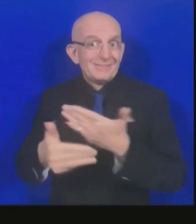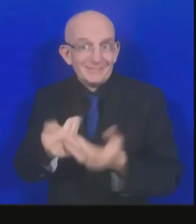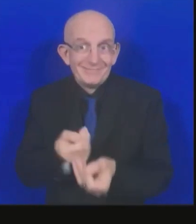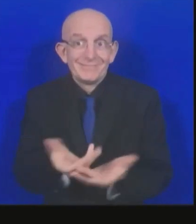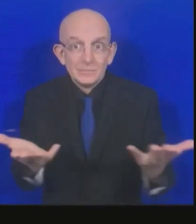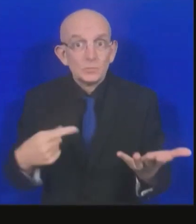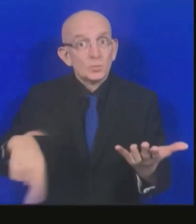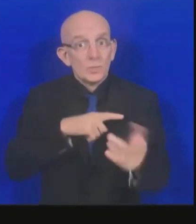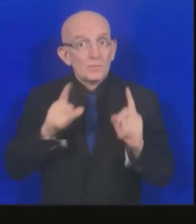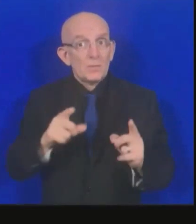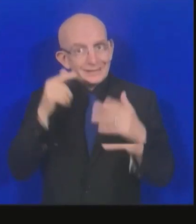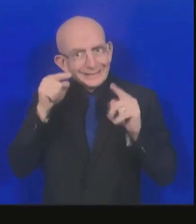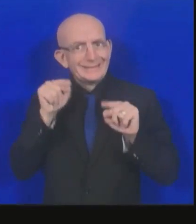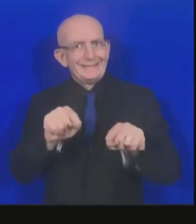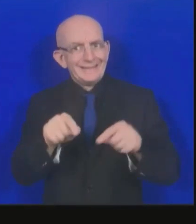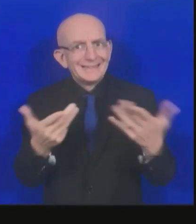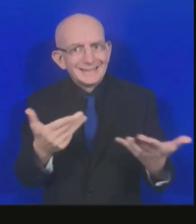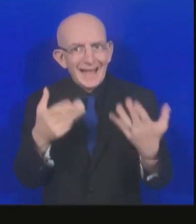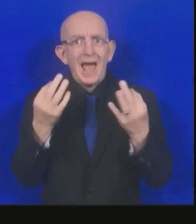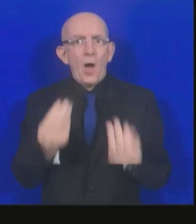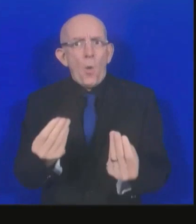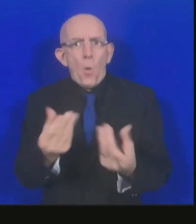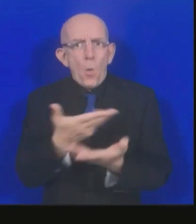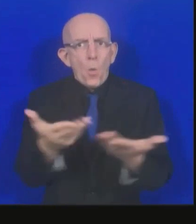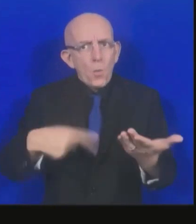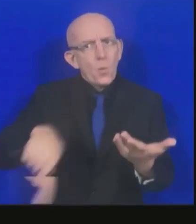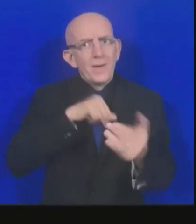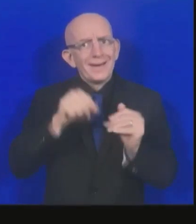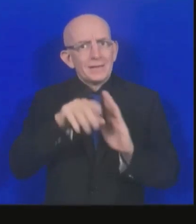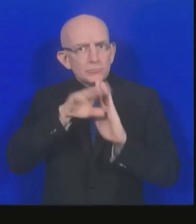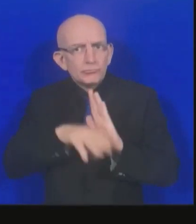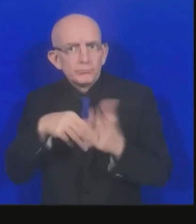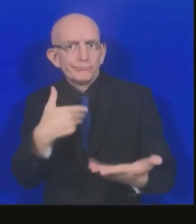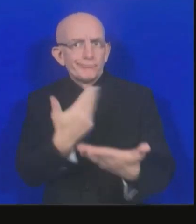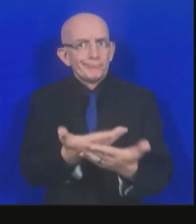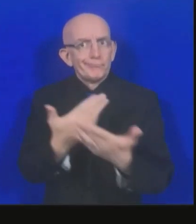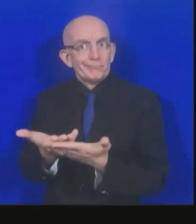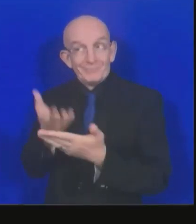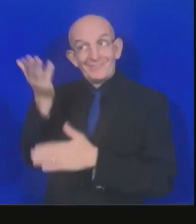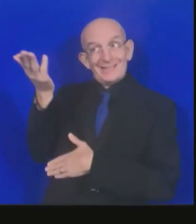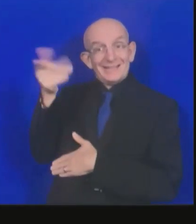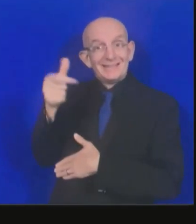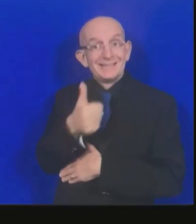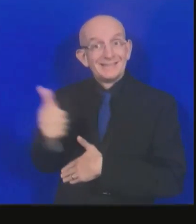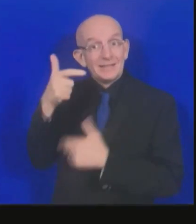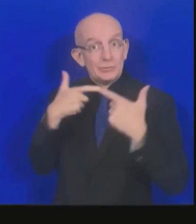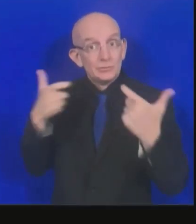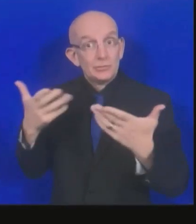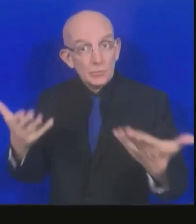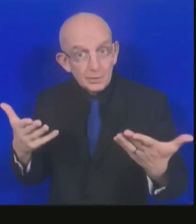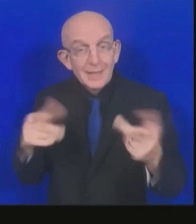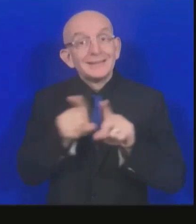put forward by the Secretary-General. I will also say, while this is